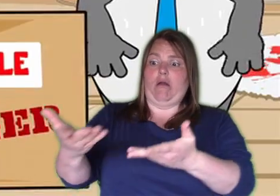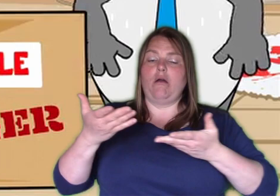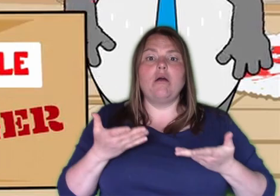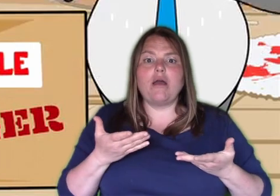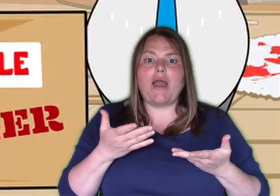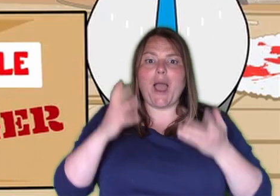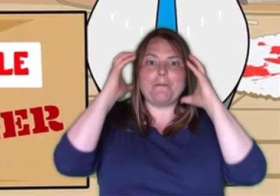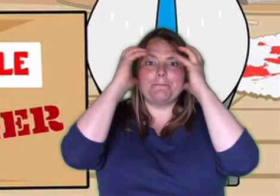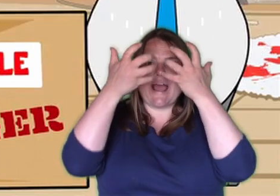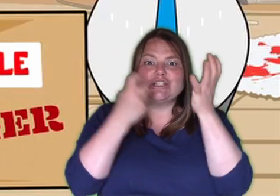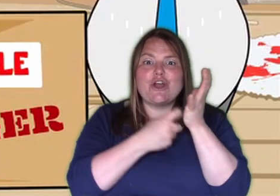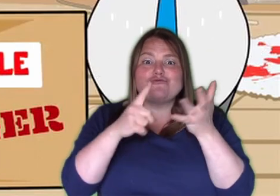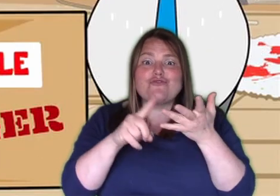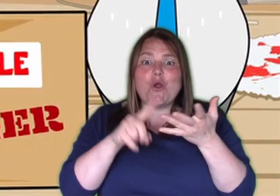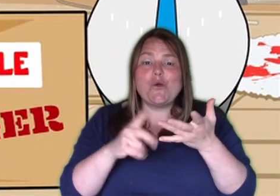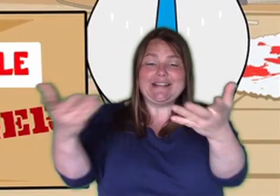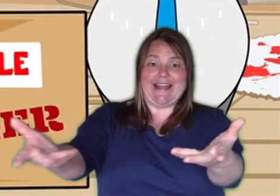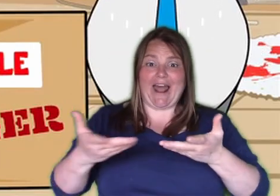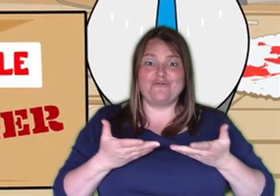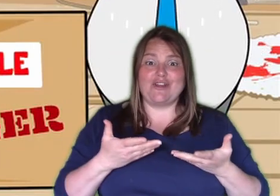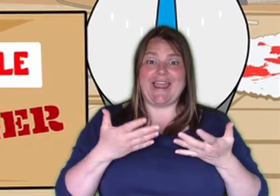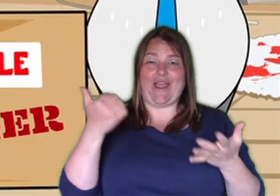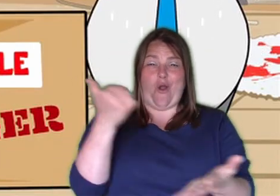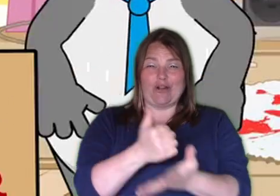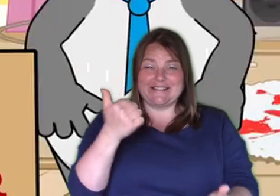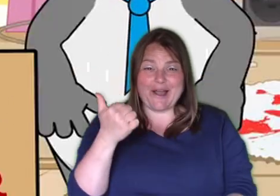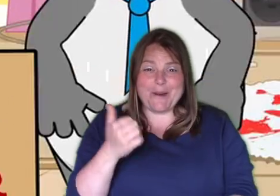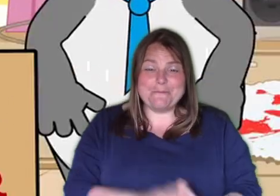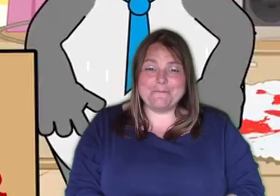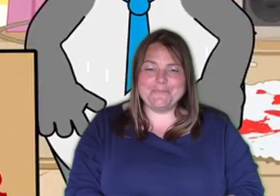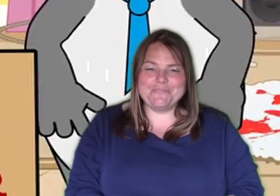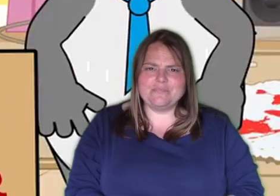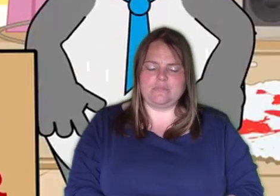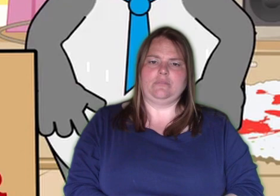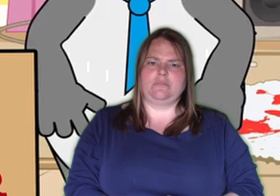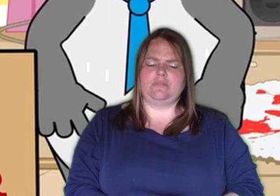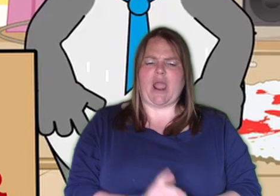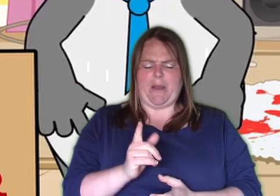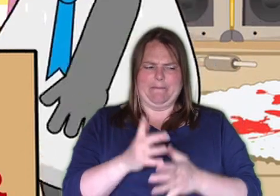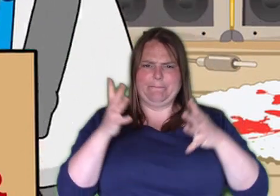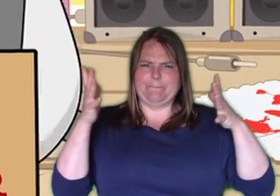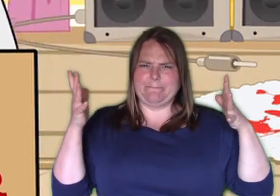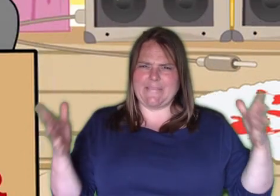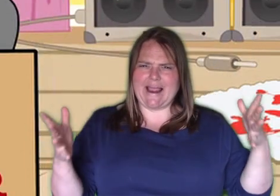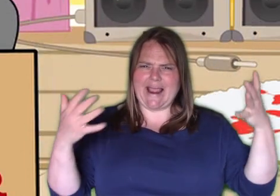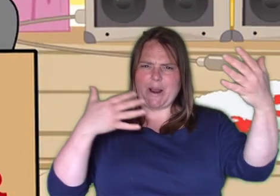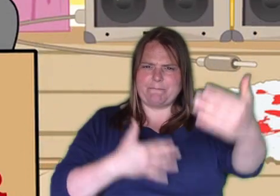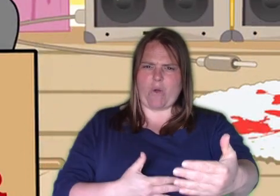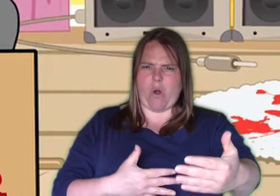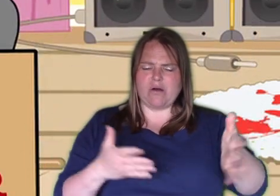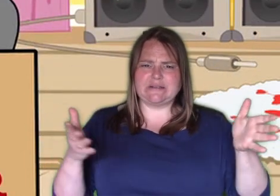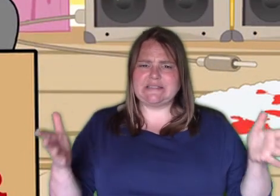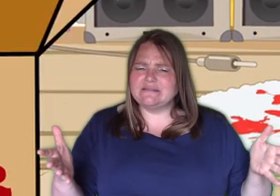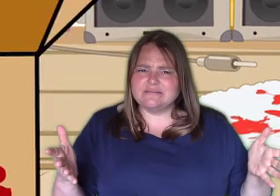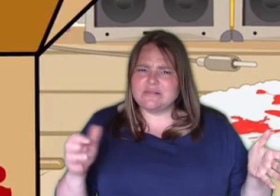It's the Pandaroo delivery. Awesome! That is a big box, Milo. Your guitar pick must